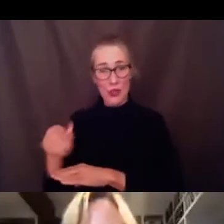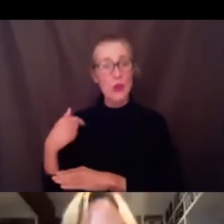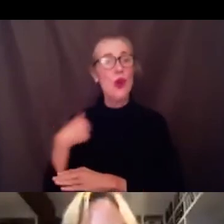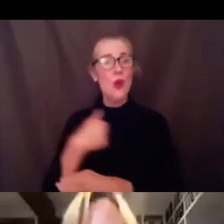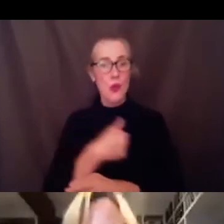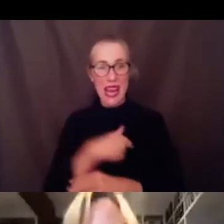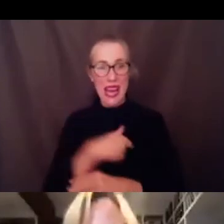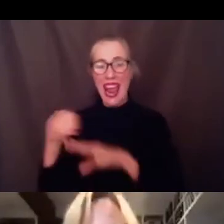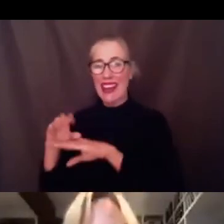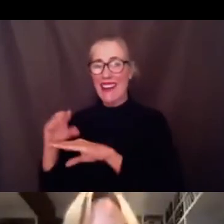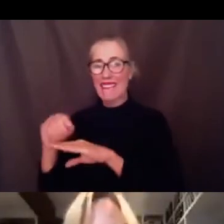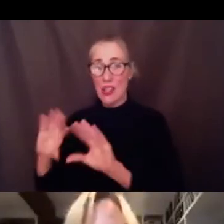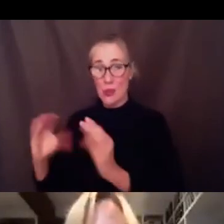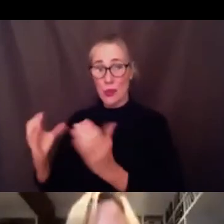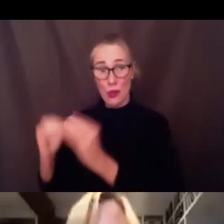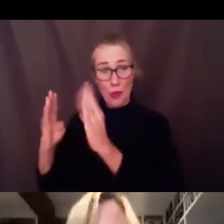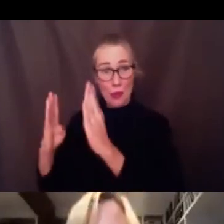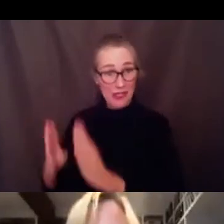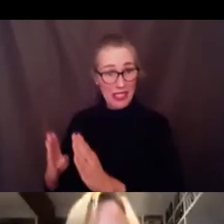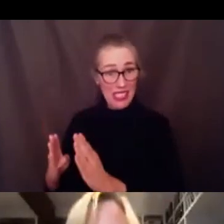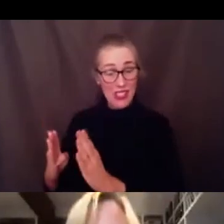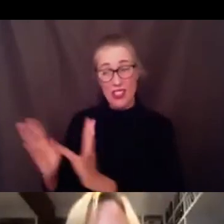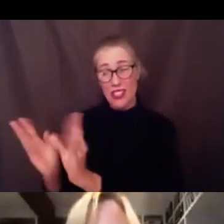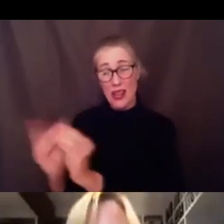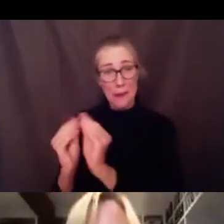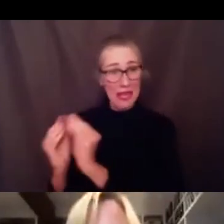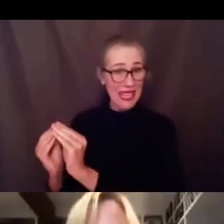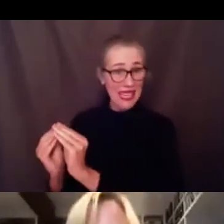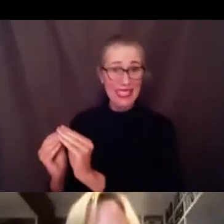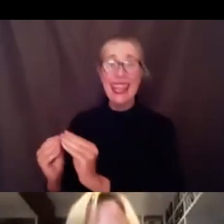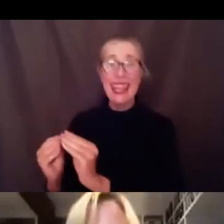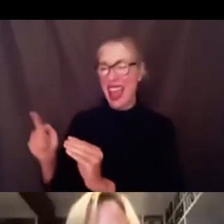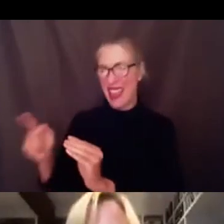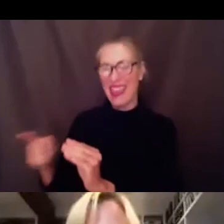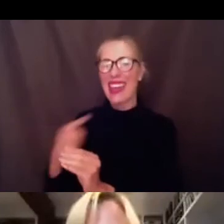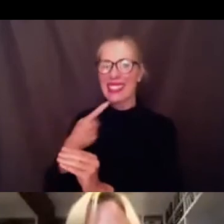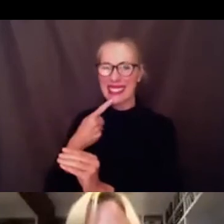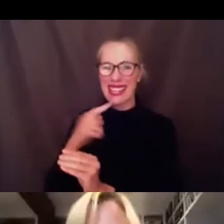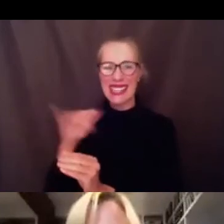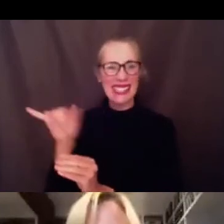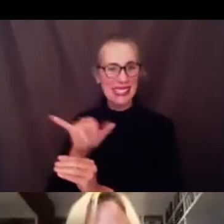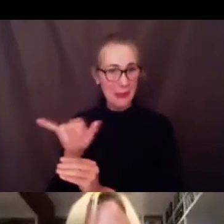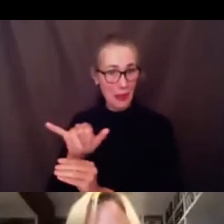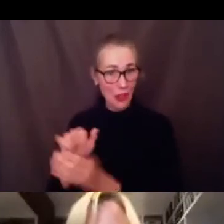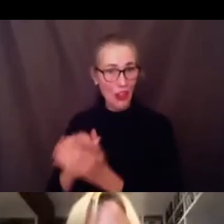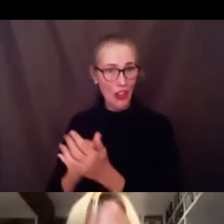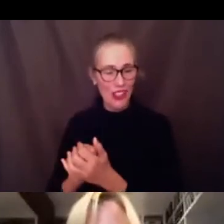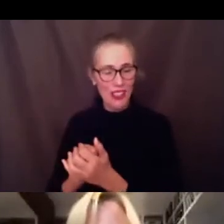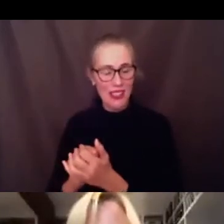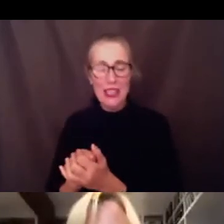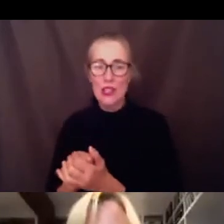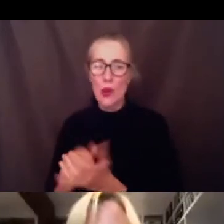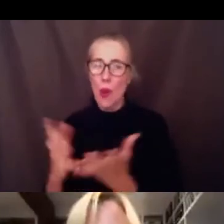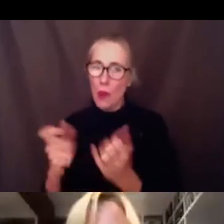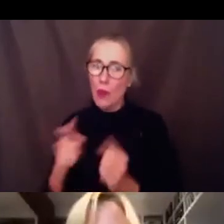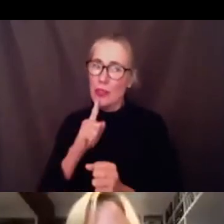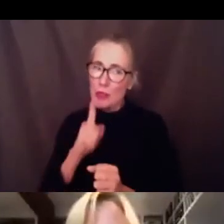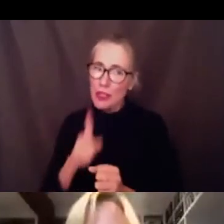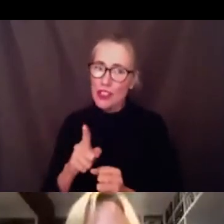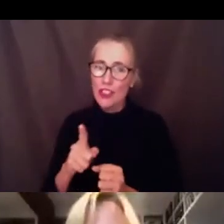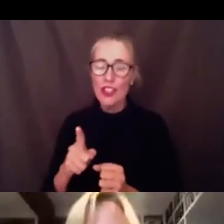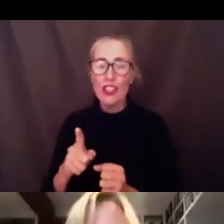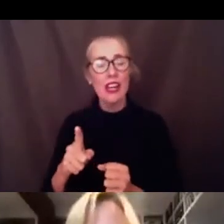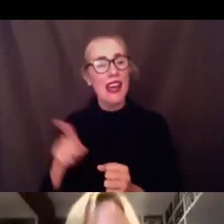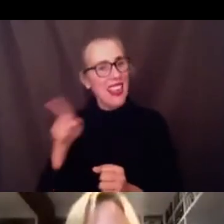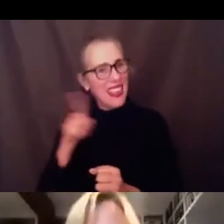all including myself hear from uh in your email so i want to make sure that i represent well the fact that there are many sides